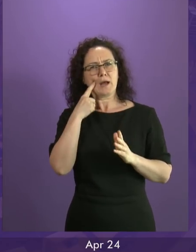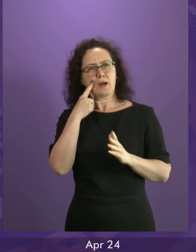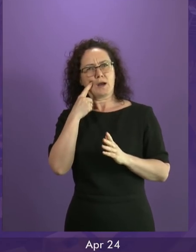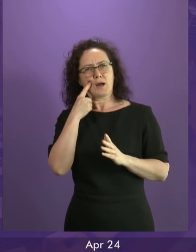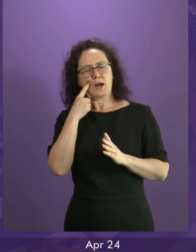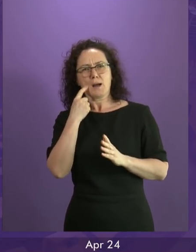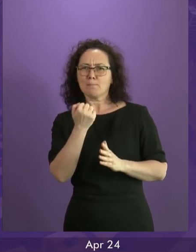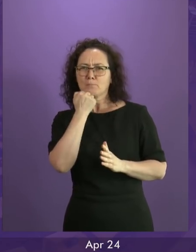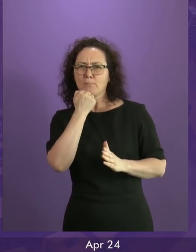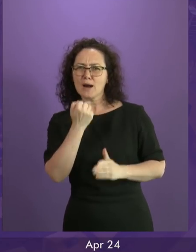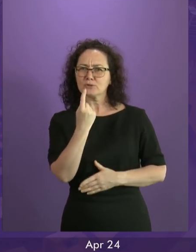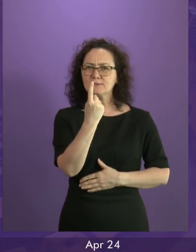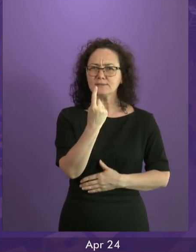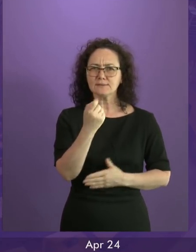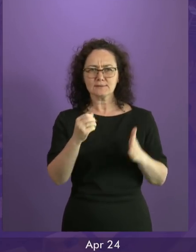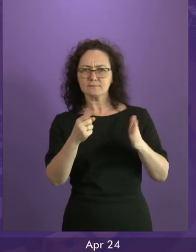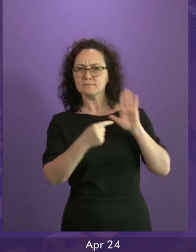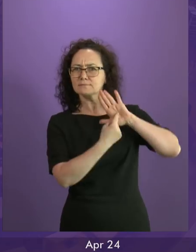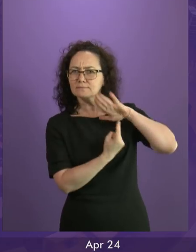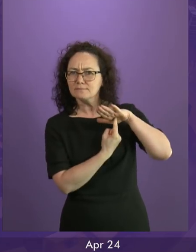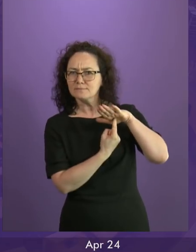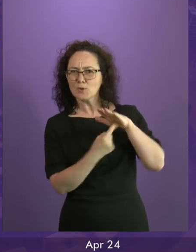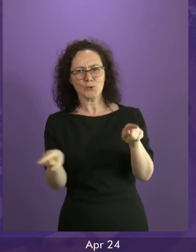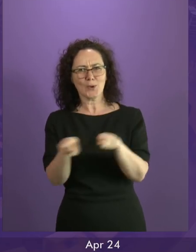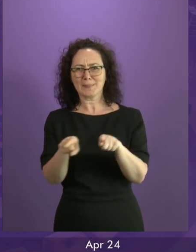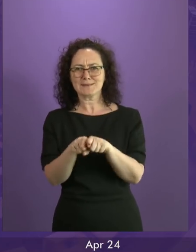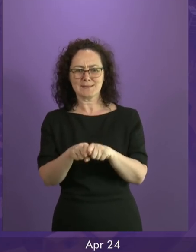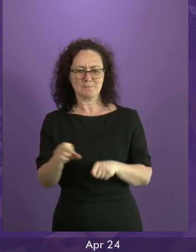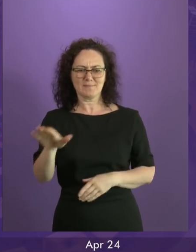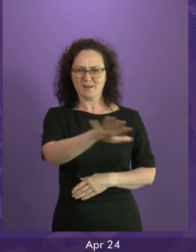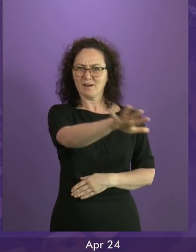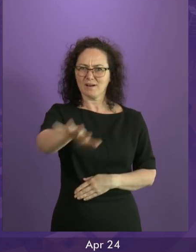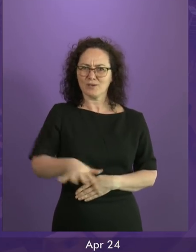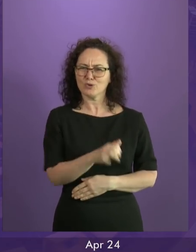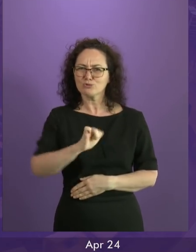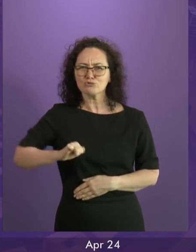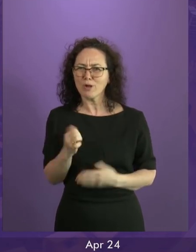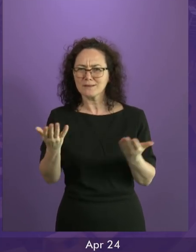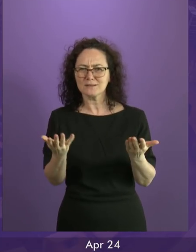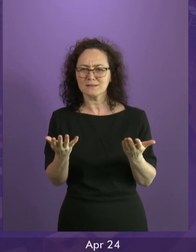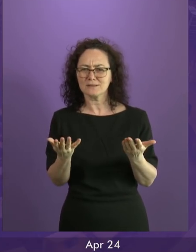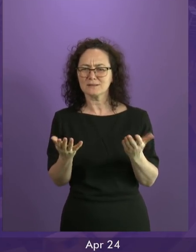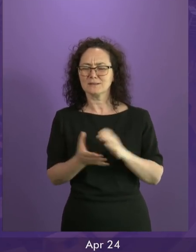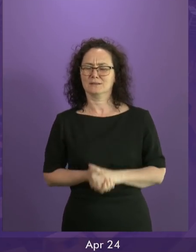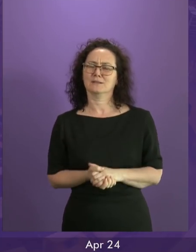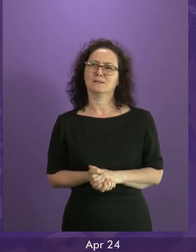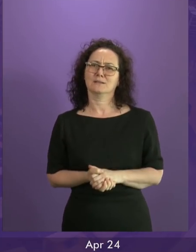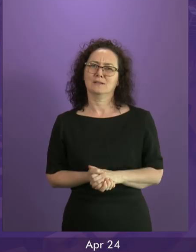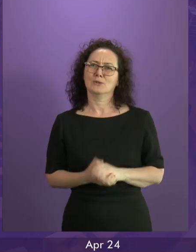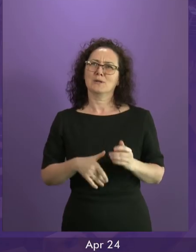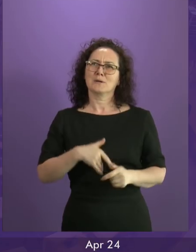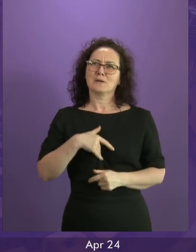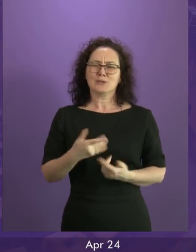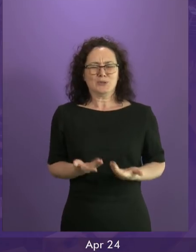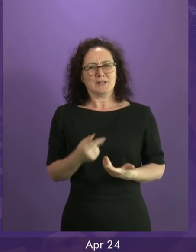And frankly, my first reaction when told of its delivery today, as Scotland was enjoying the Easter celebration, was to ask why on earth the First Minister felt